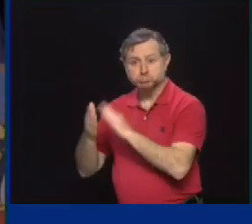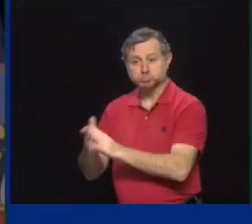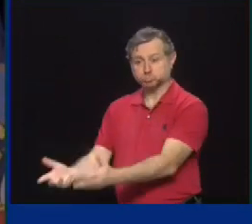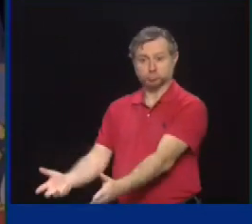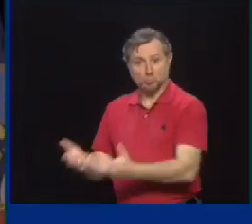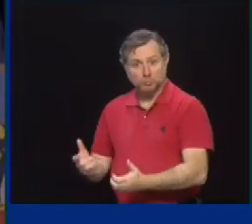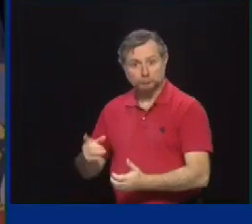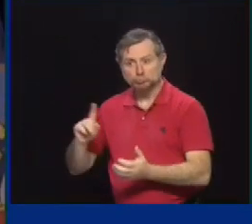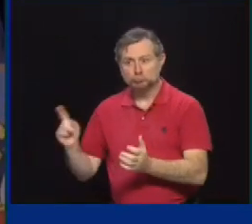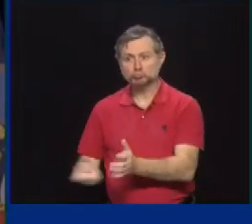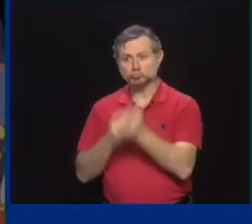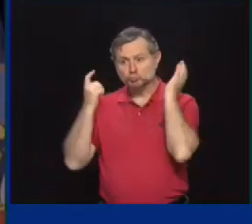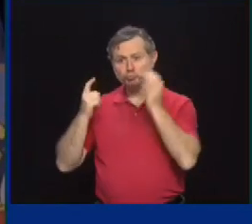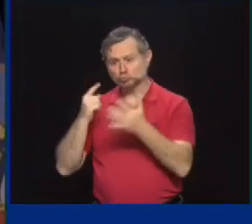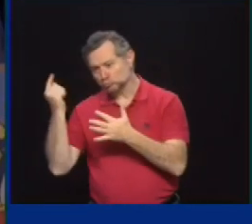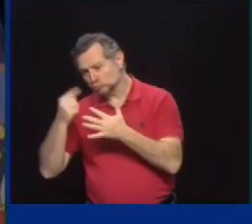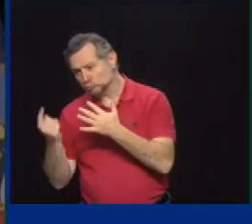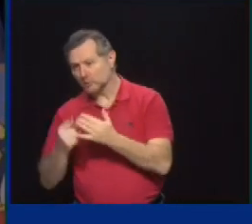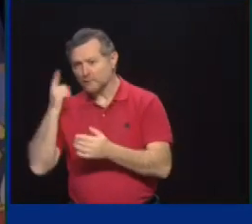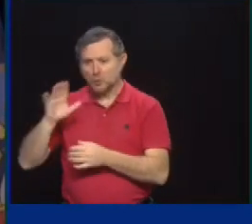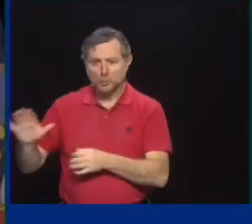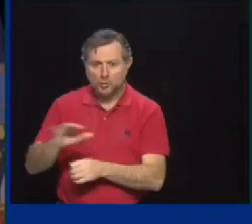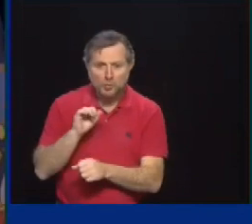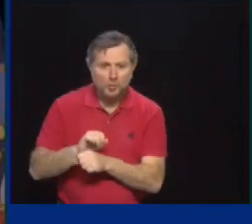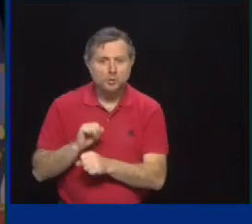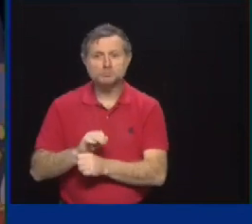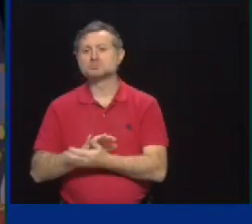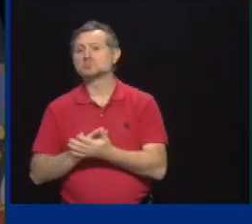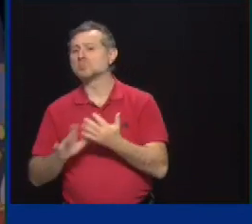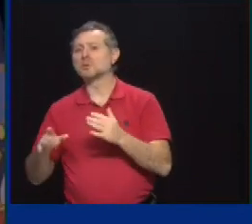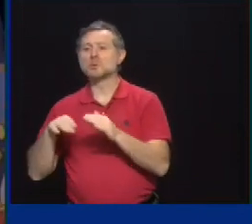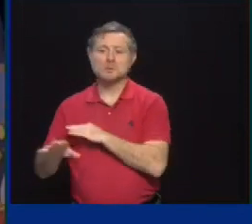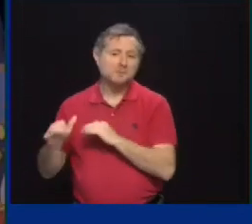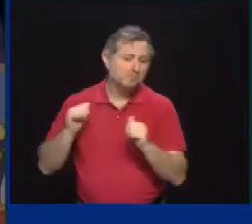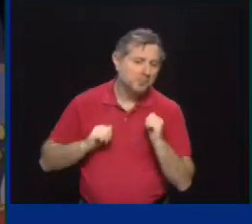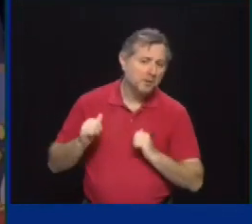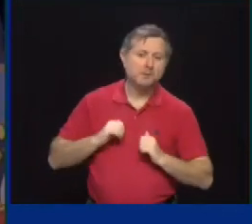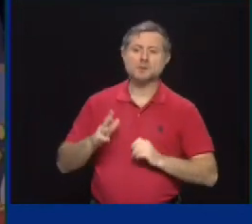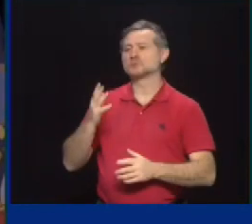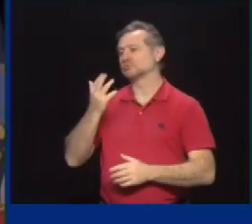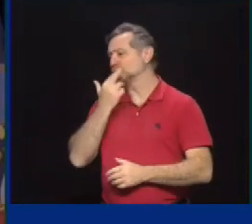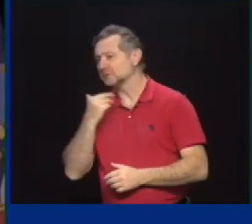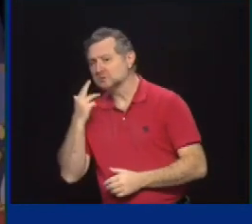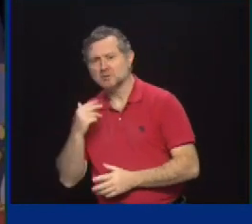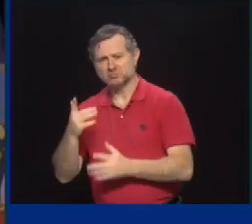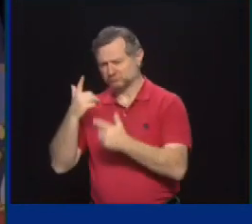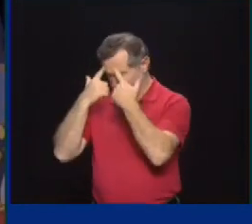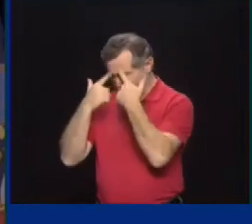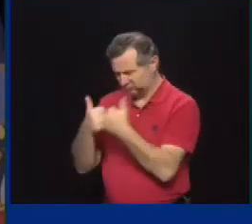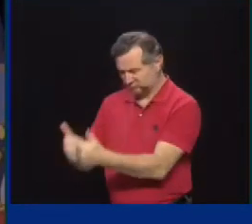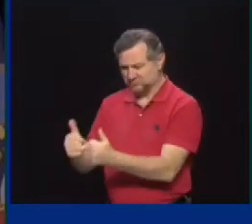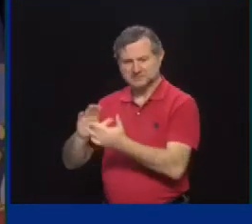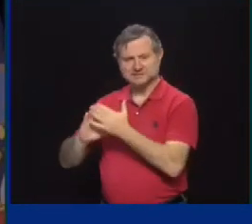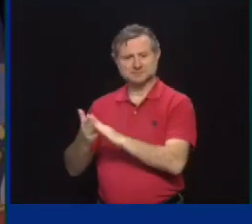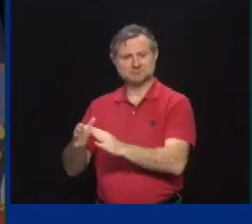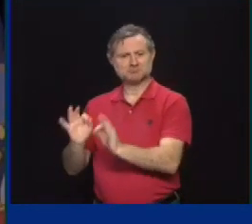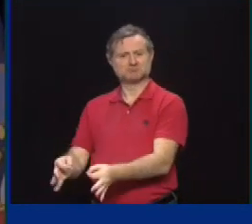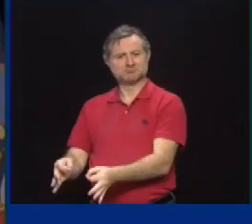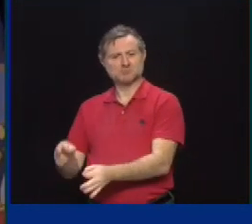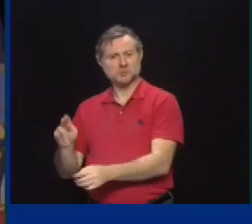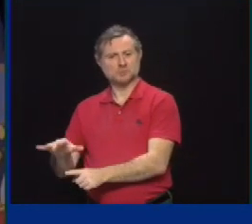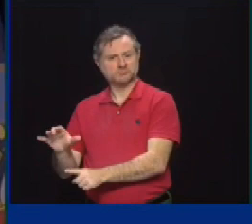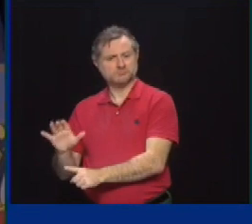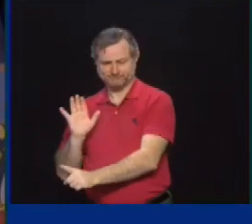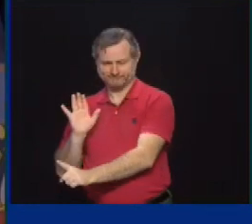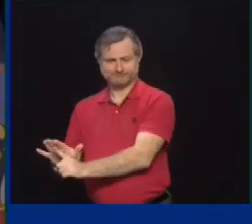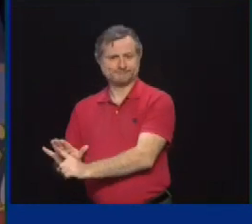their workers and to be able to go into a play or go to a restaurant. That is the prerogative of New York City. Again, I'm keeping all the